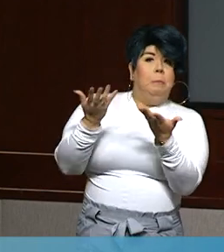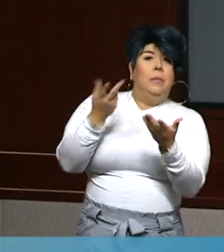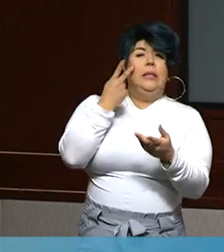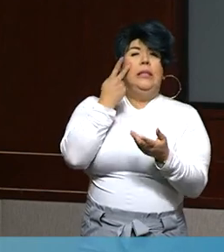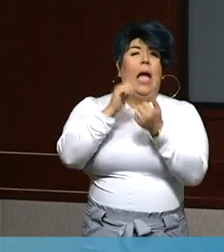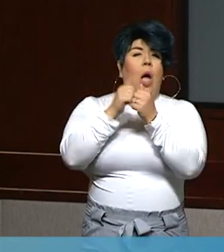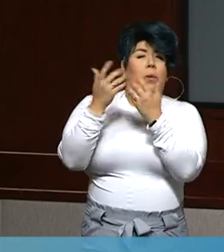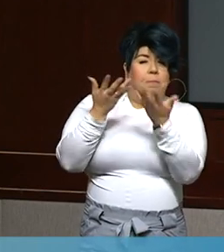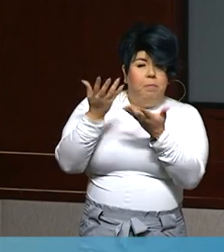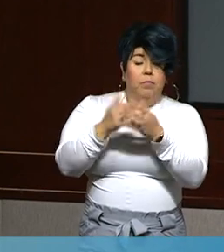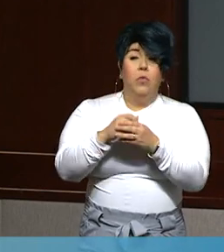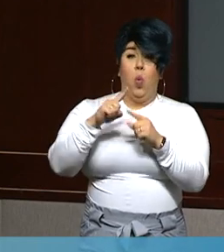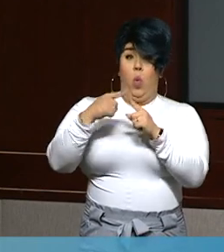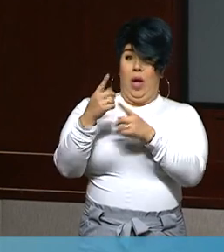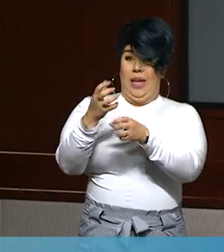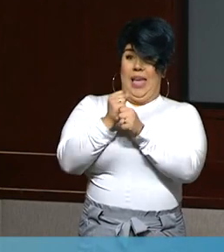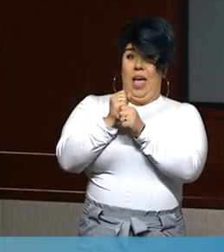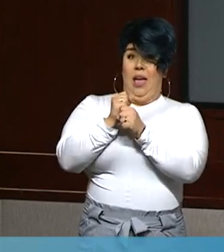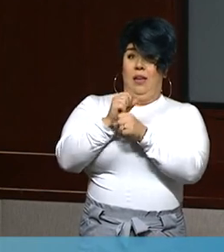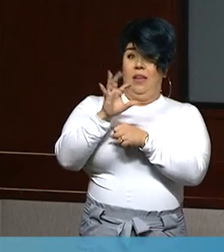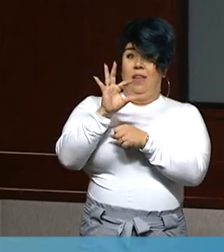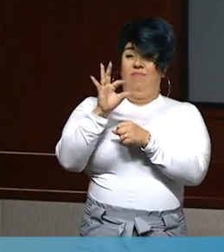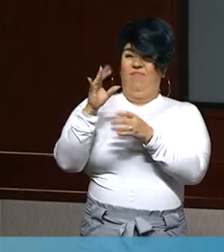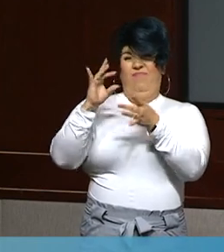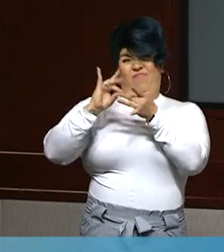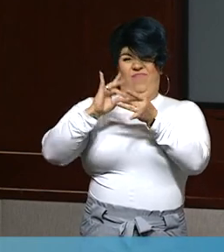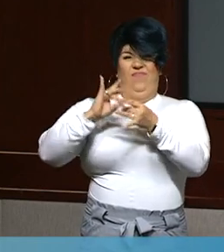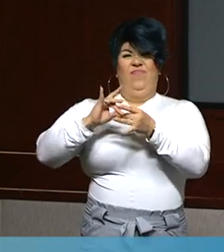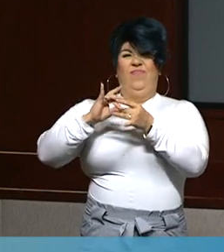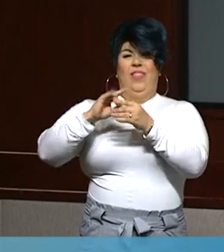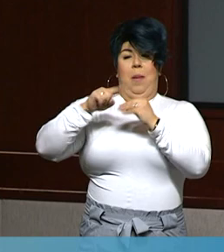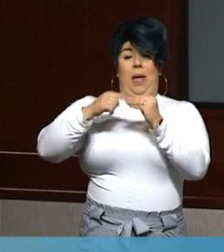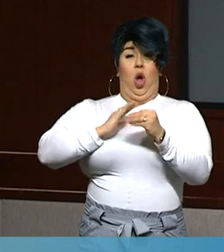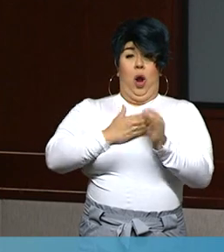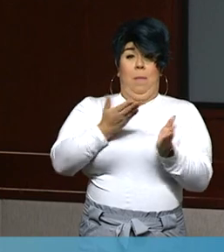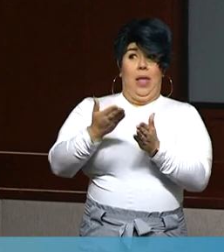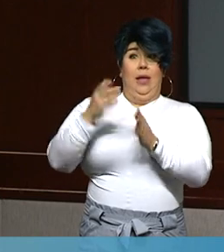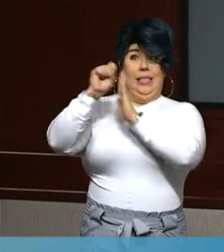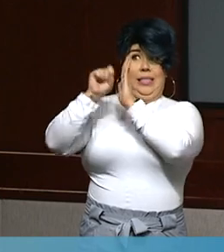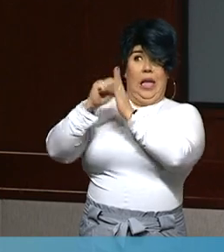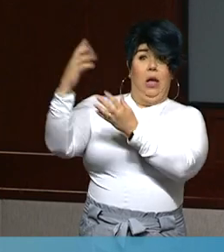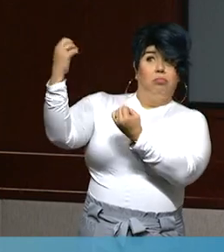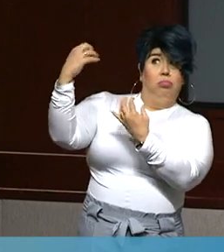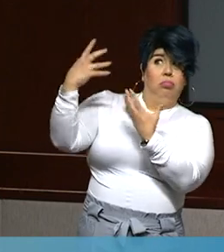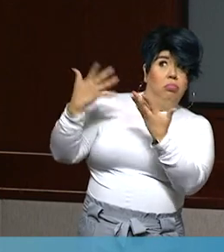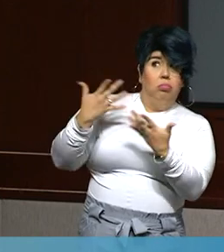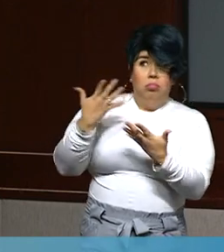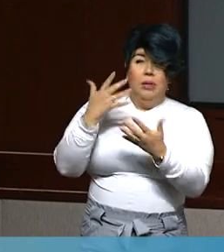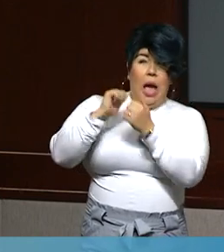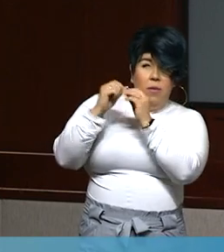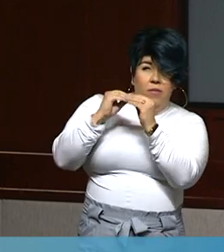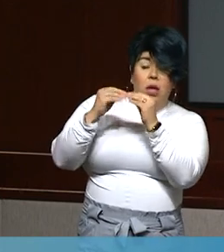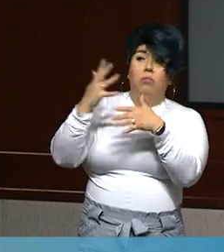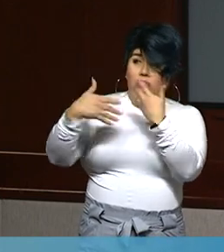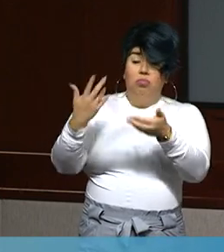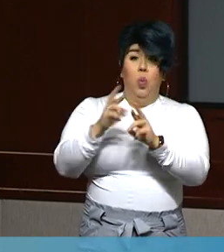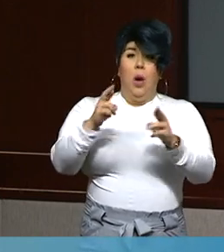Once we receive feedback from the state on our plan, we will obtain stakeholder input to finalize that plan.